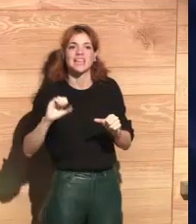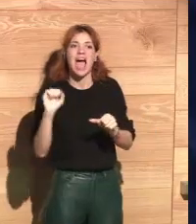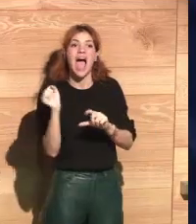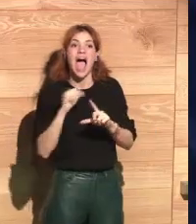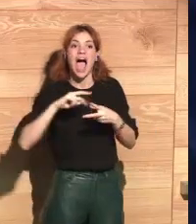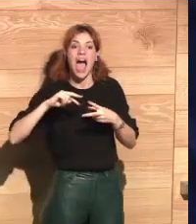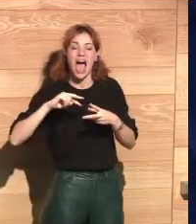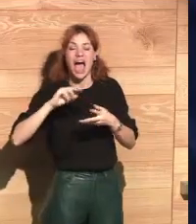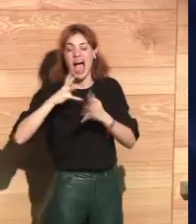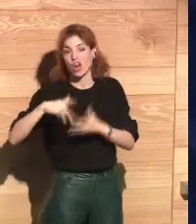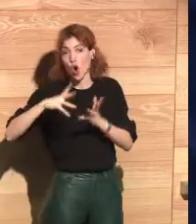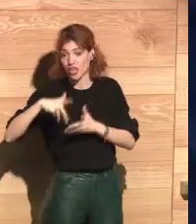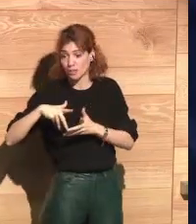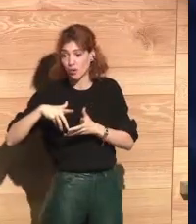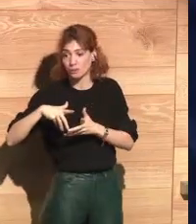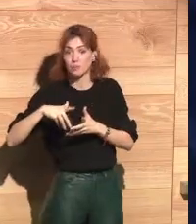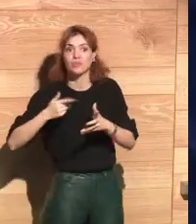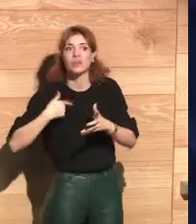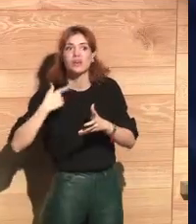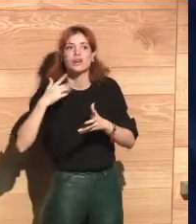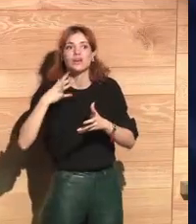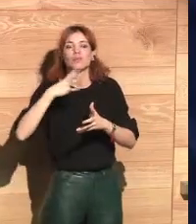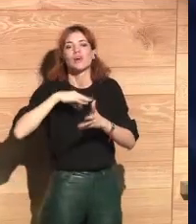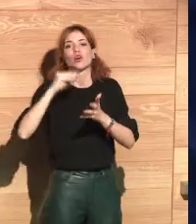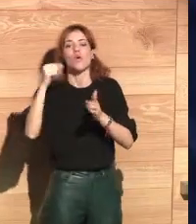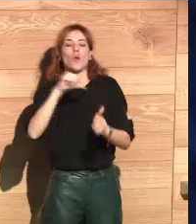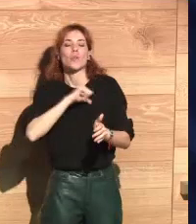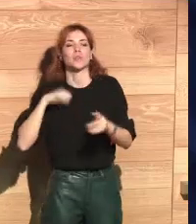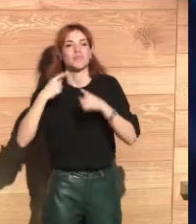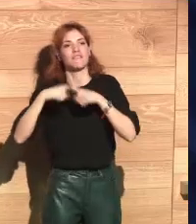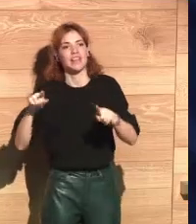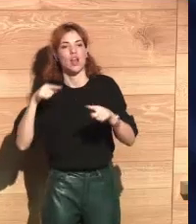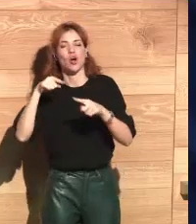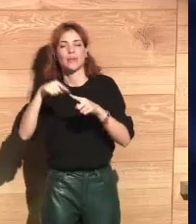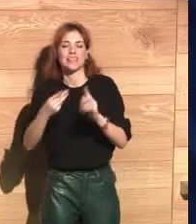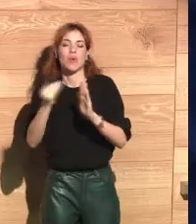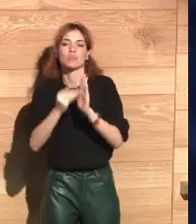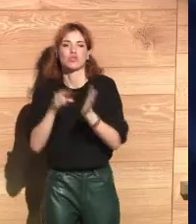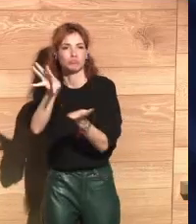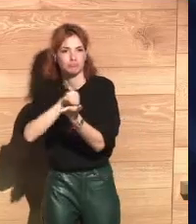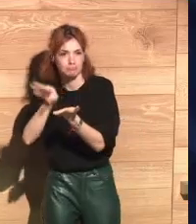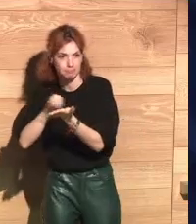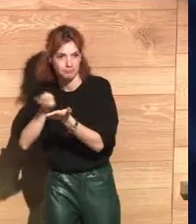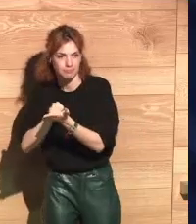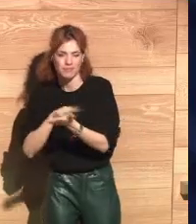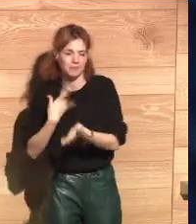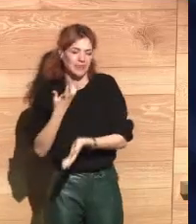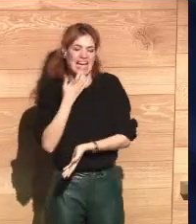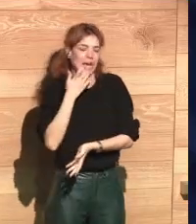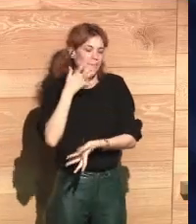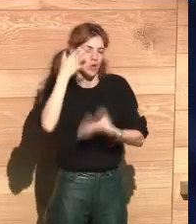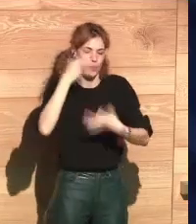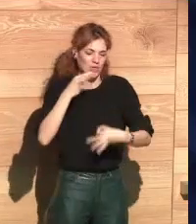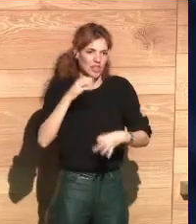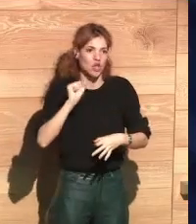where you insert mathematical noise, but also you can start with an algorithm that starts with the